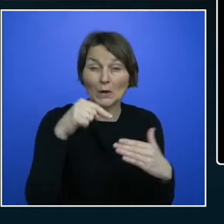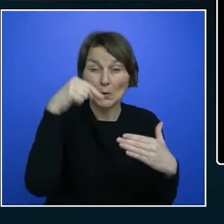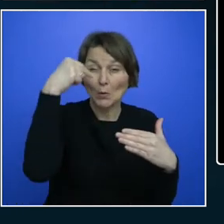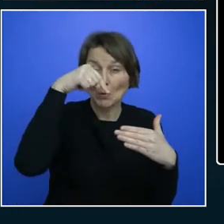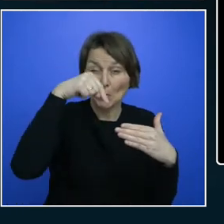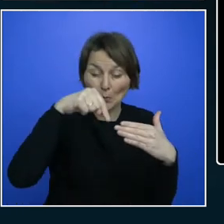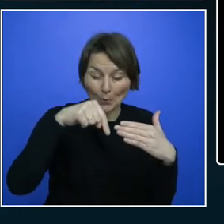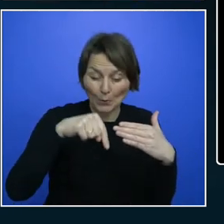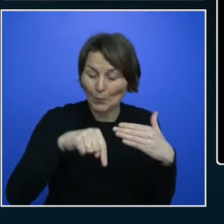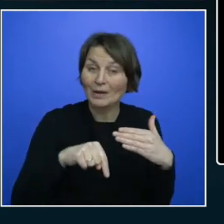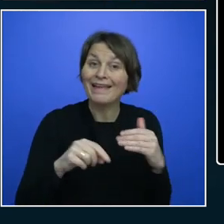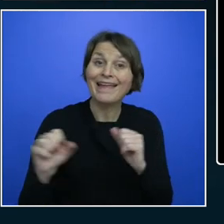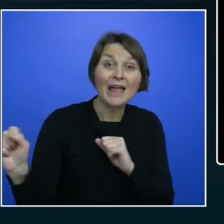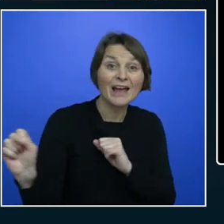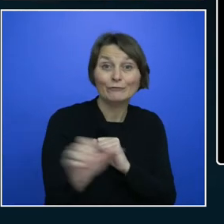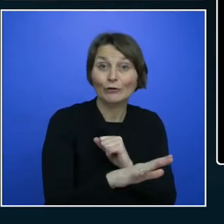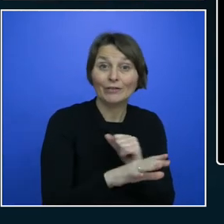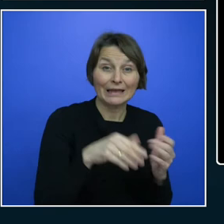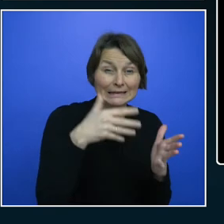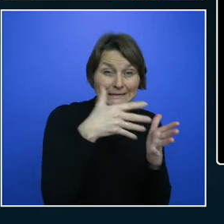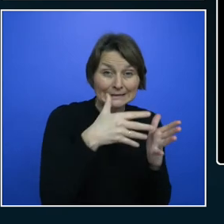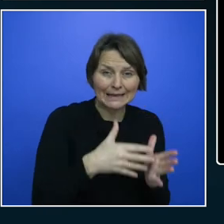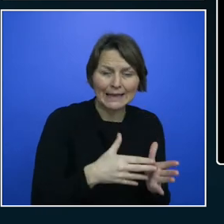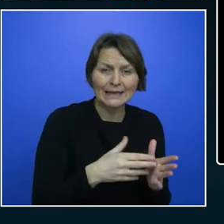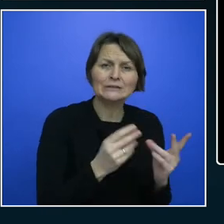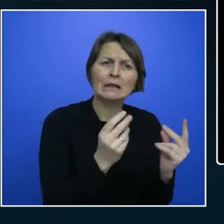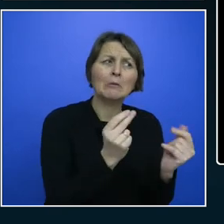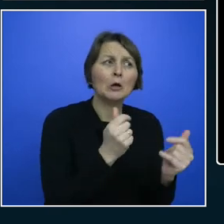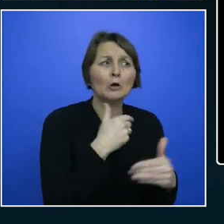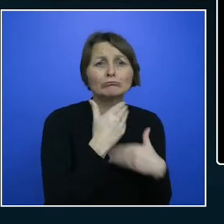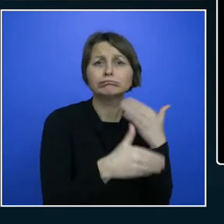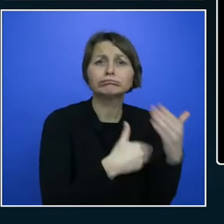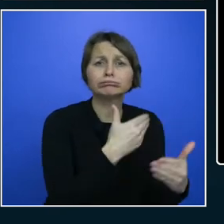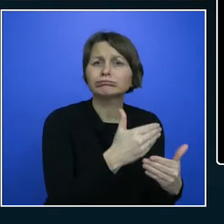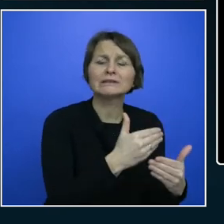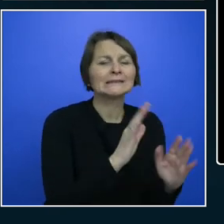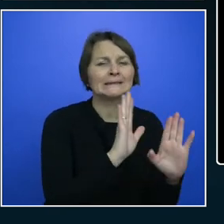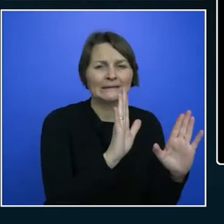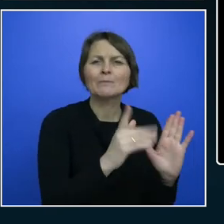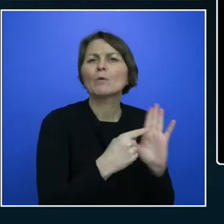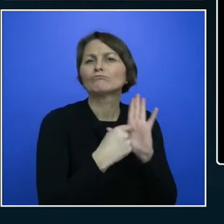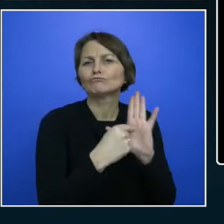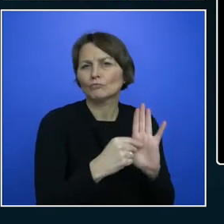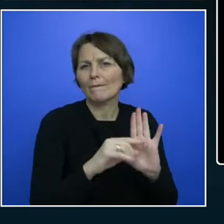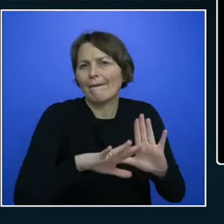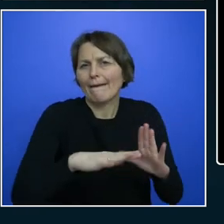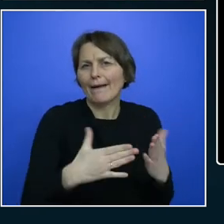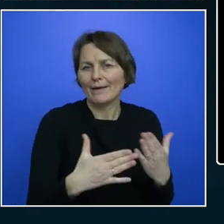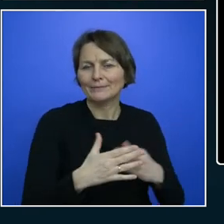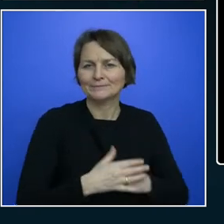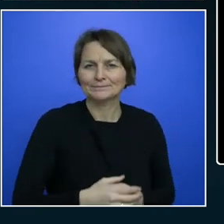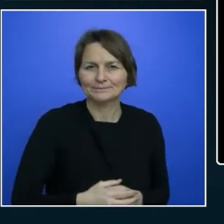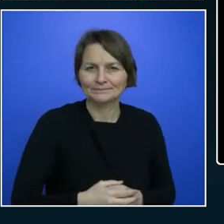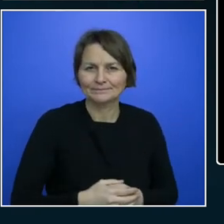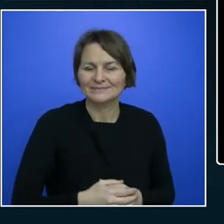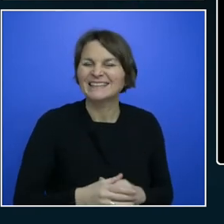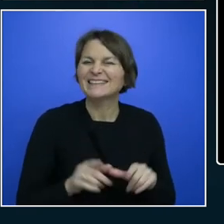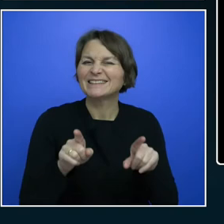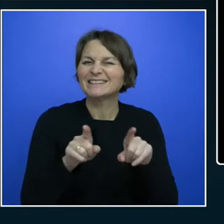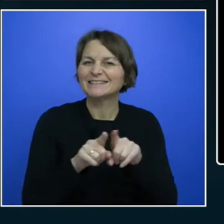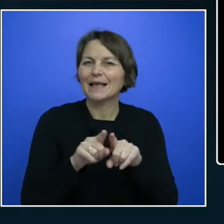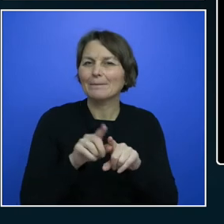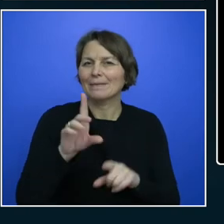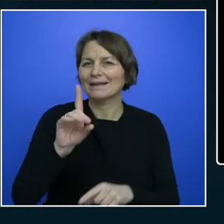can't test everything with automation. But I want to do an automation to show you how it is. And in the same library that I use for DevOps there, I'm going to go